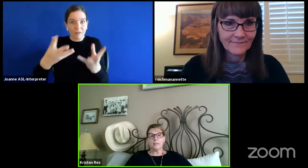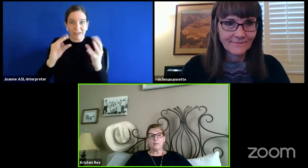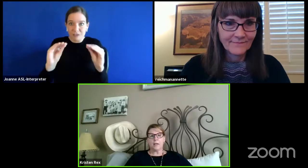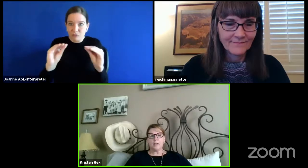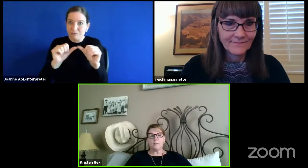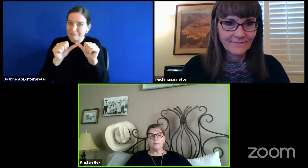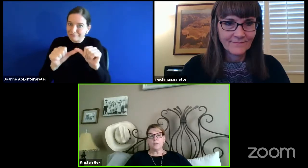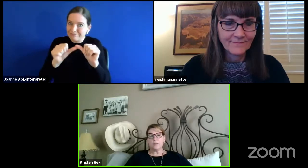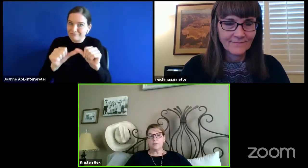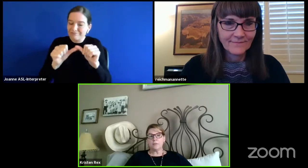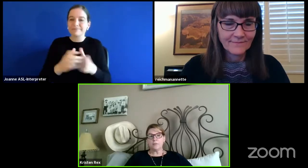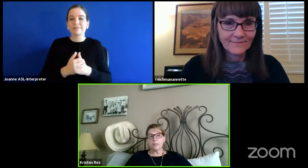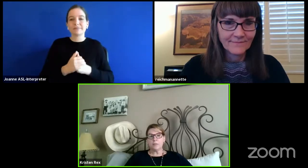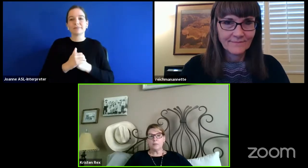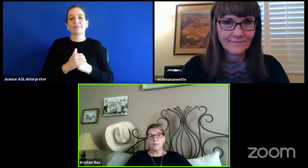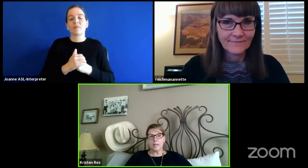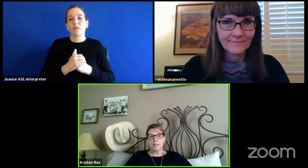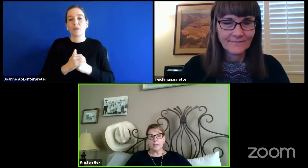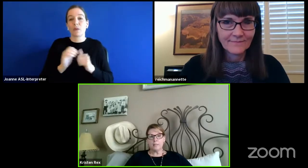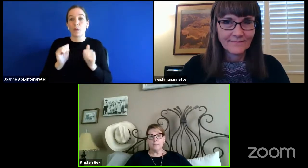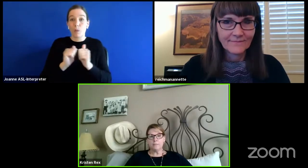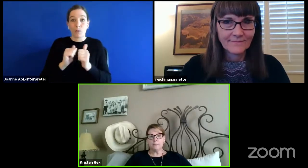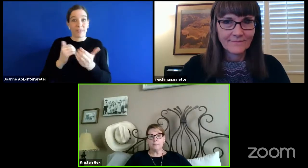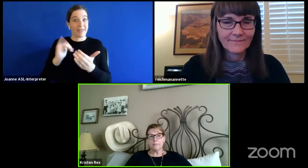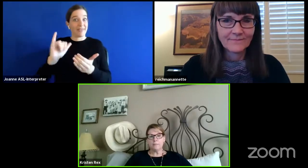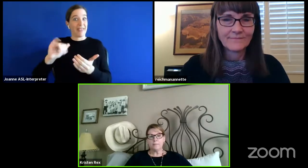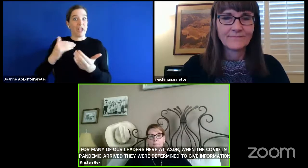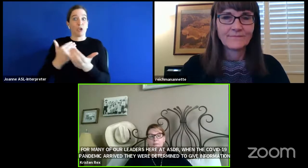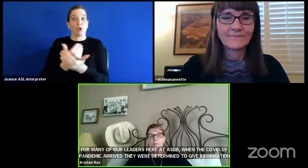In spite of the new delivery reality,